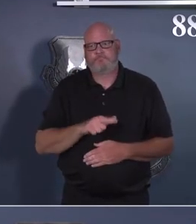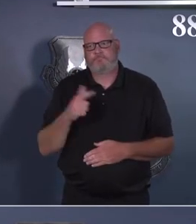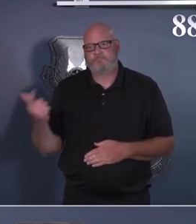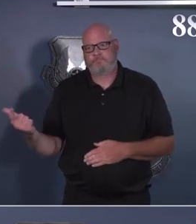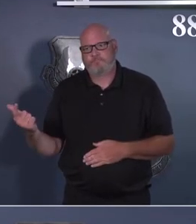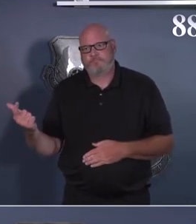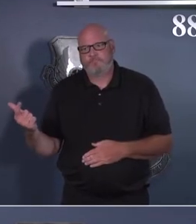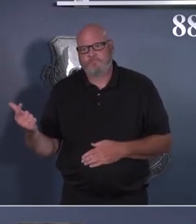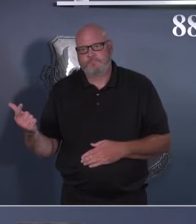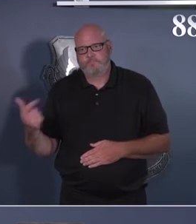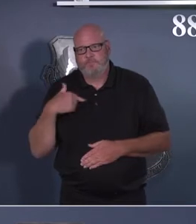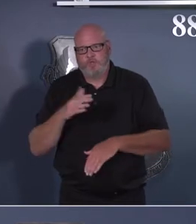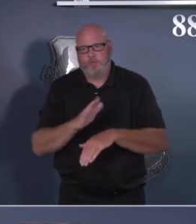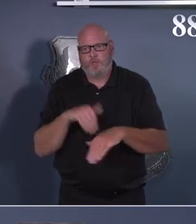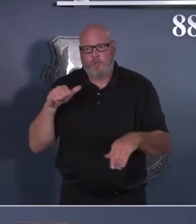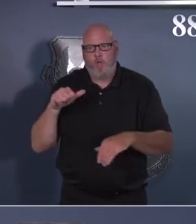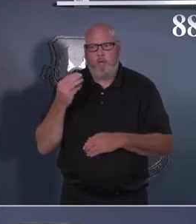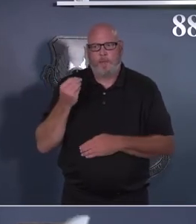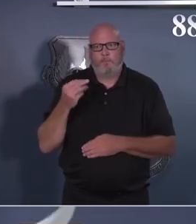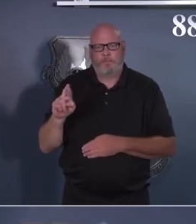the Air Base Wing Vice Director.